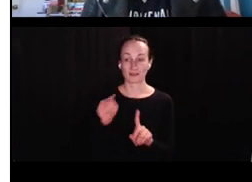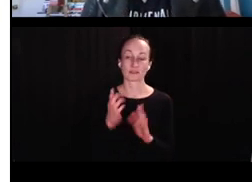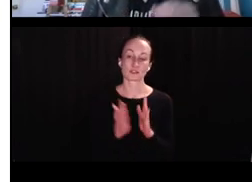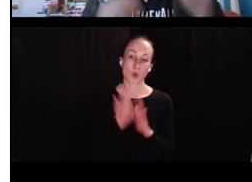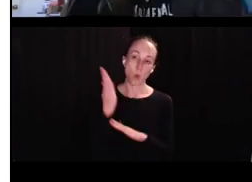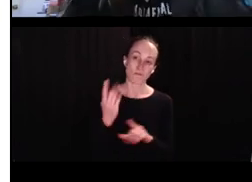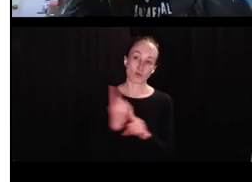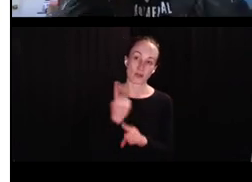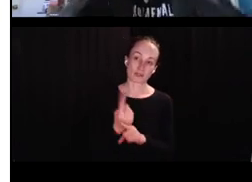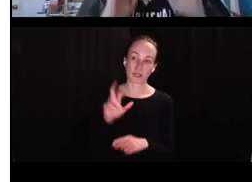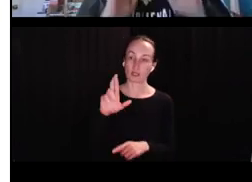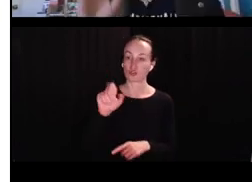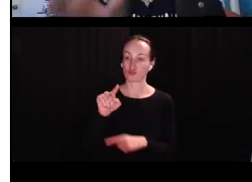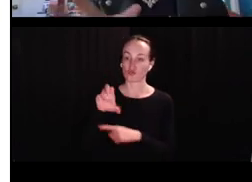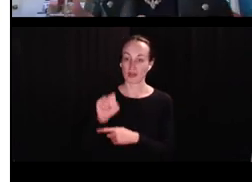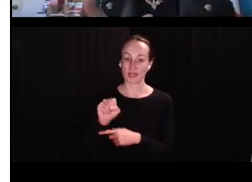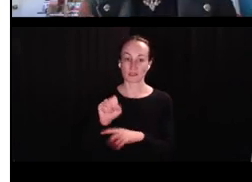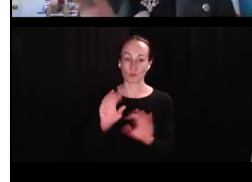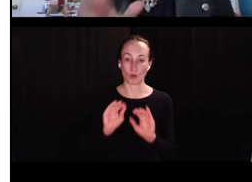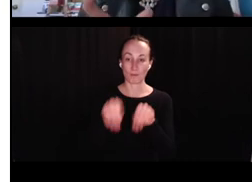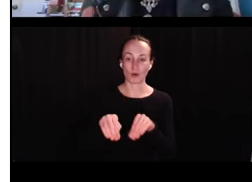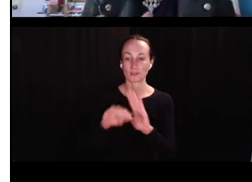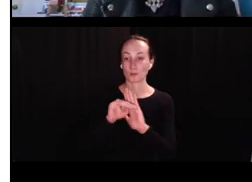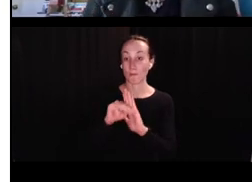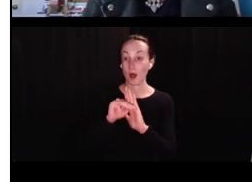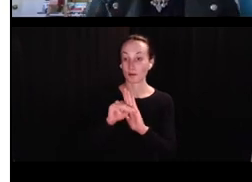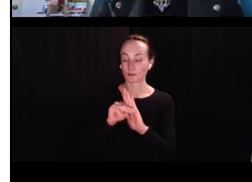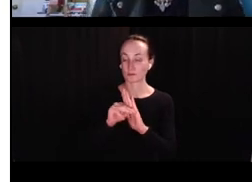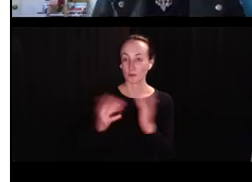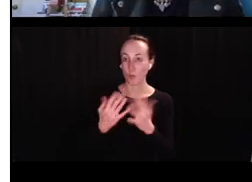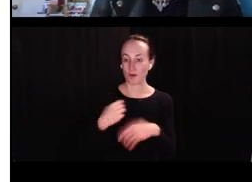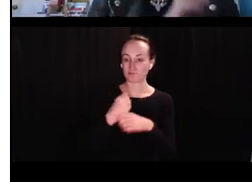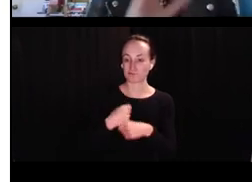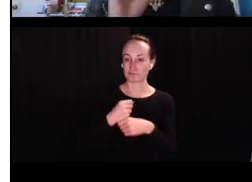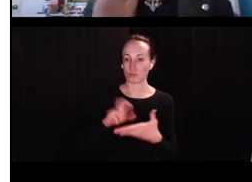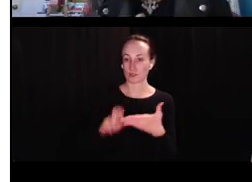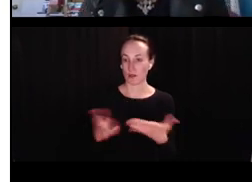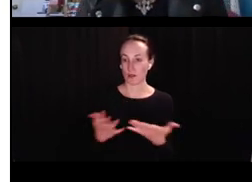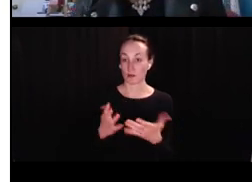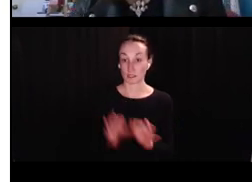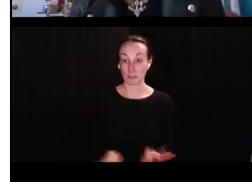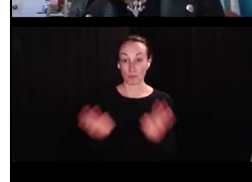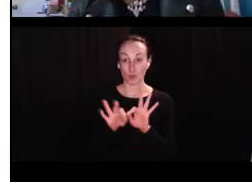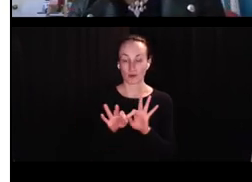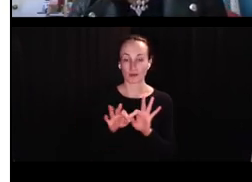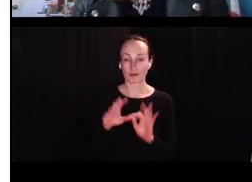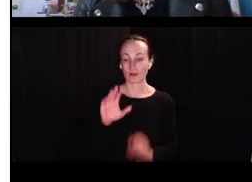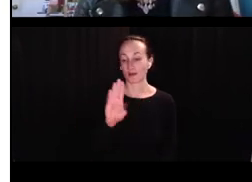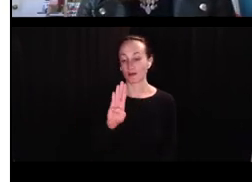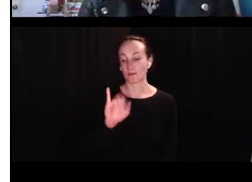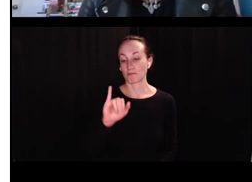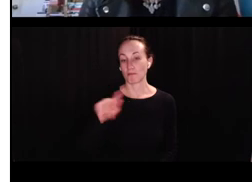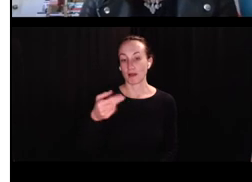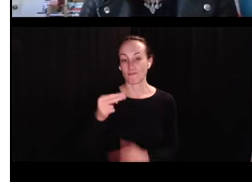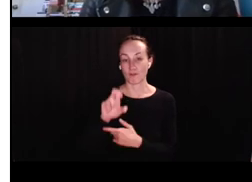when I put, when these are put their over-regulization, um, rates were put into the models, what